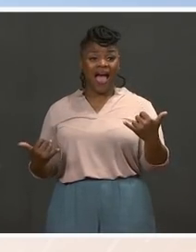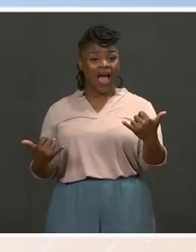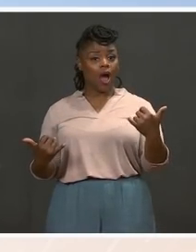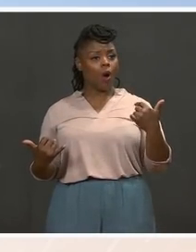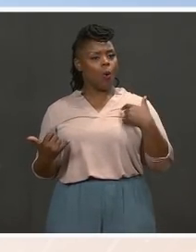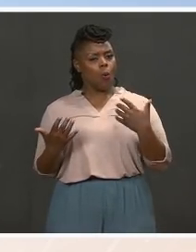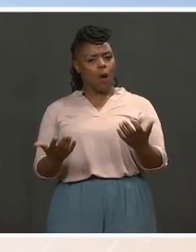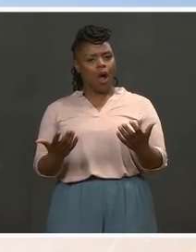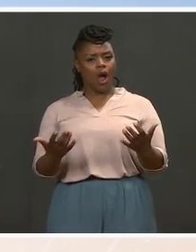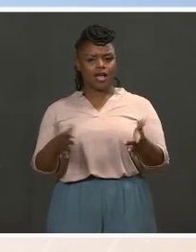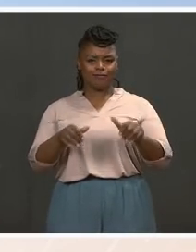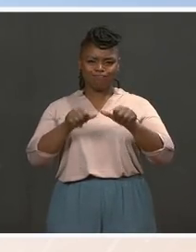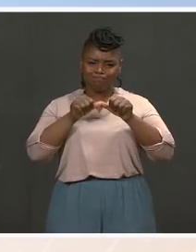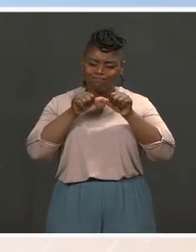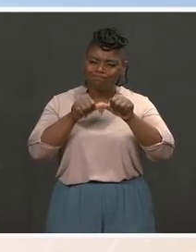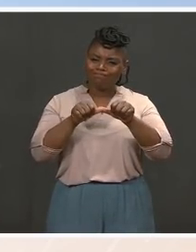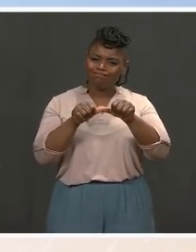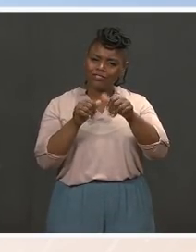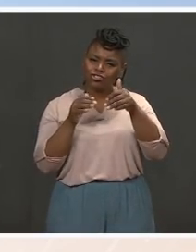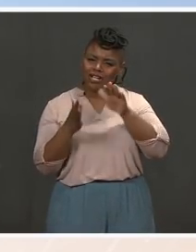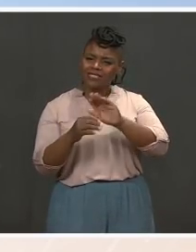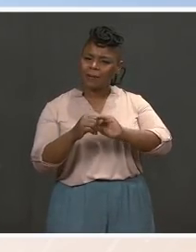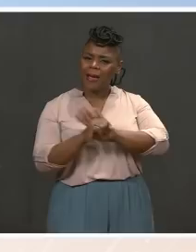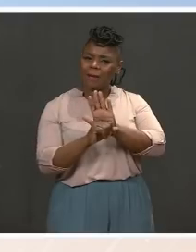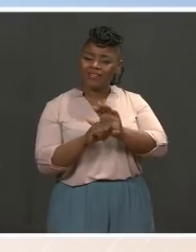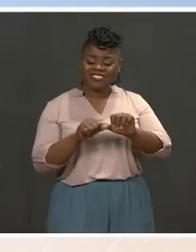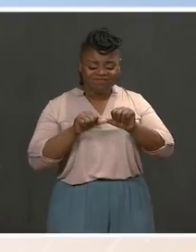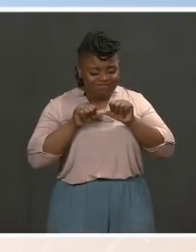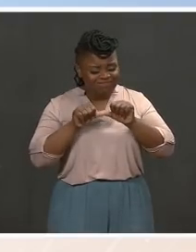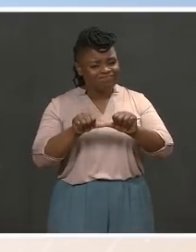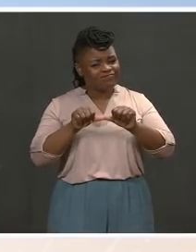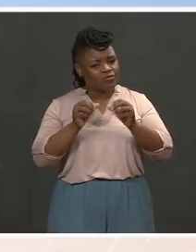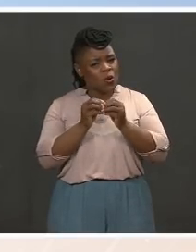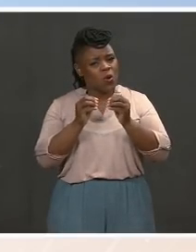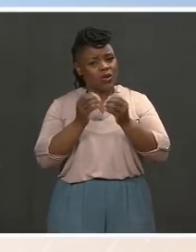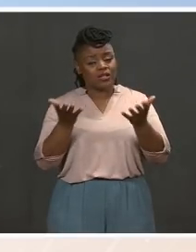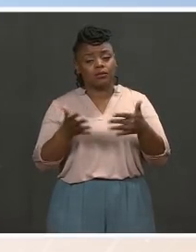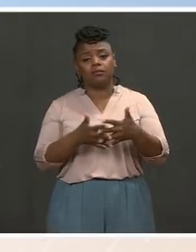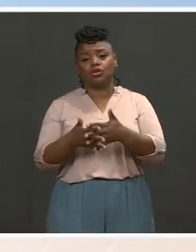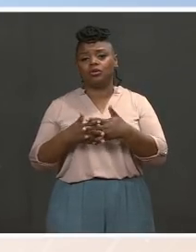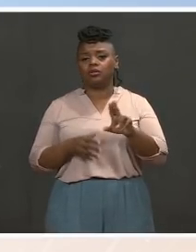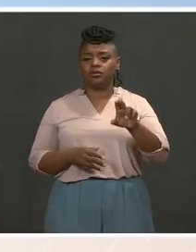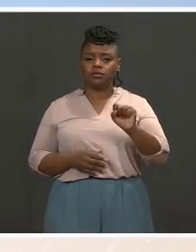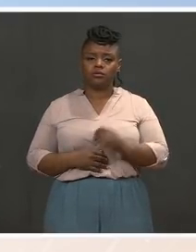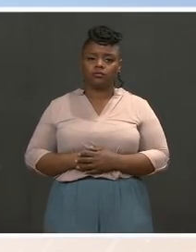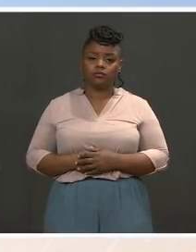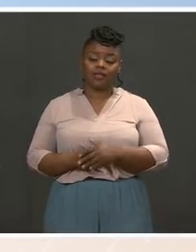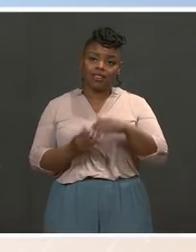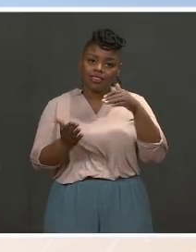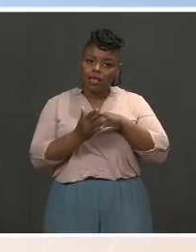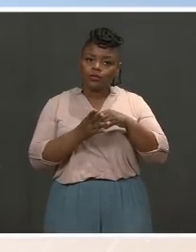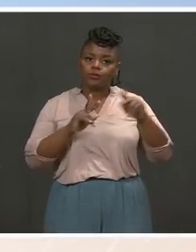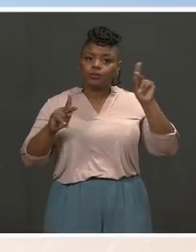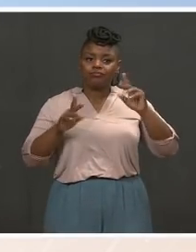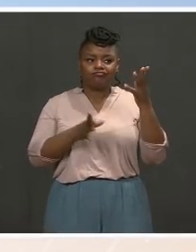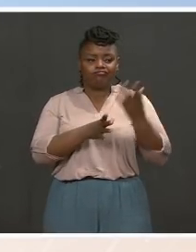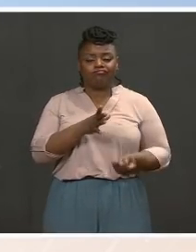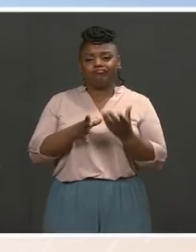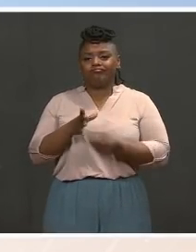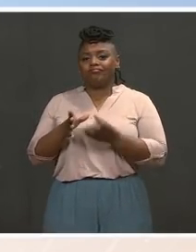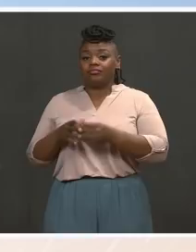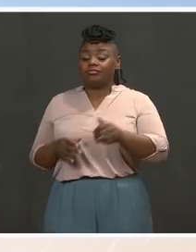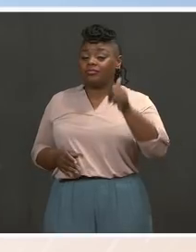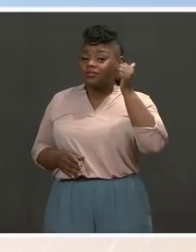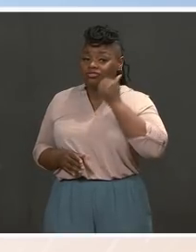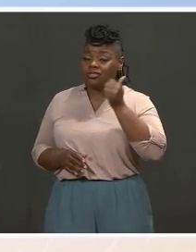the pandemic that is ongoing in the United States, given a thousand people are still dying every single day. Another part of a policy question, please.